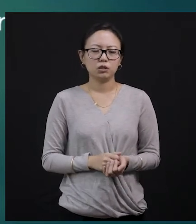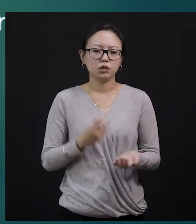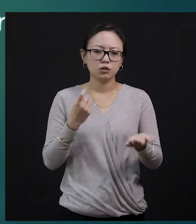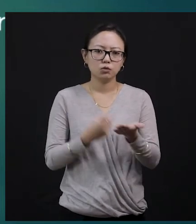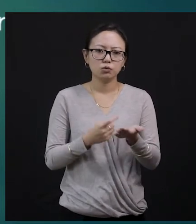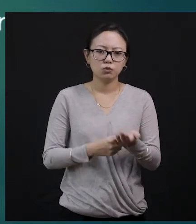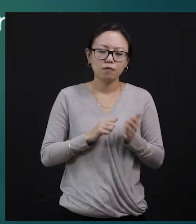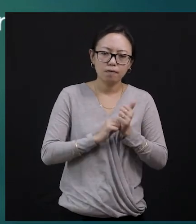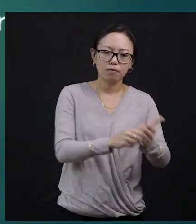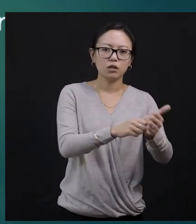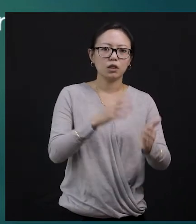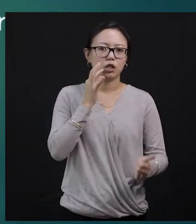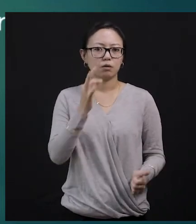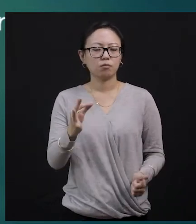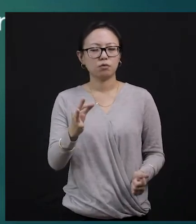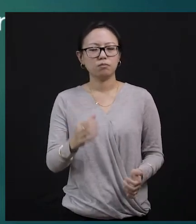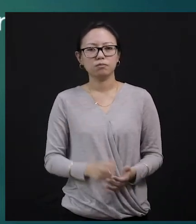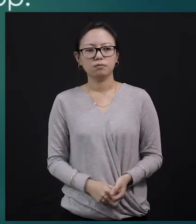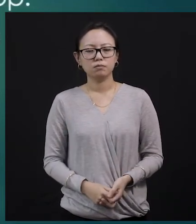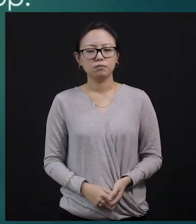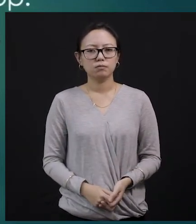obedient to what our elders say.